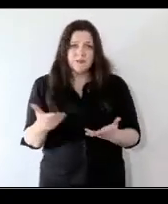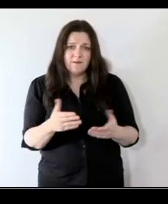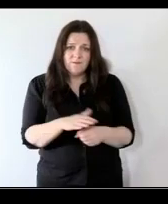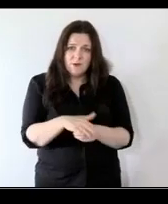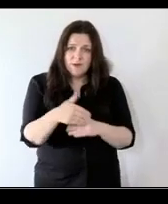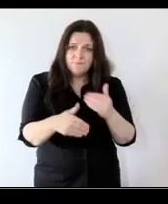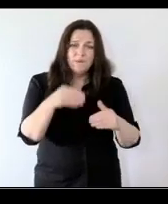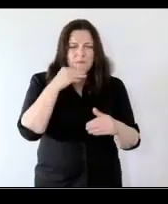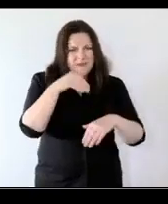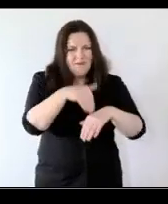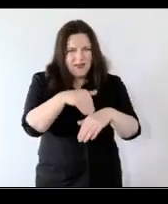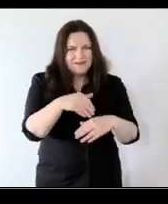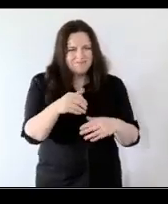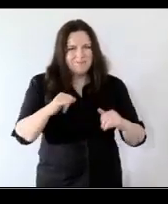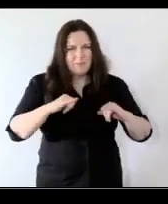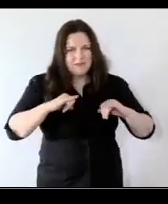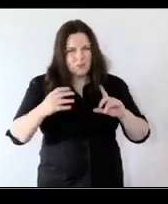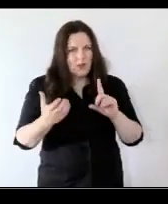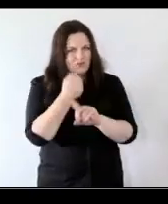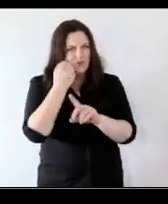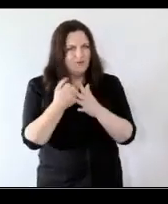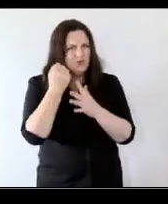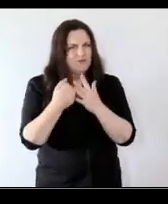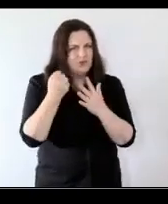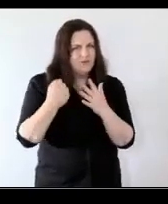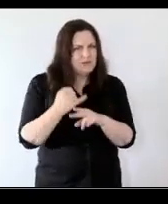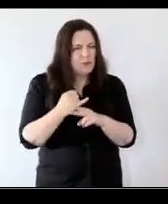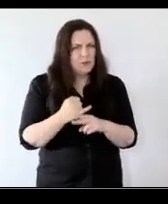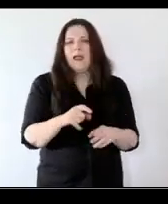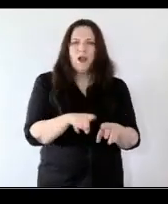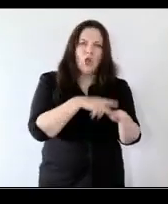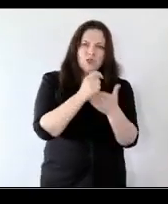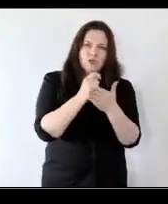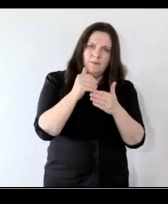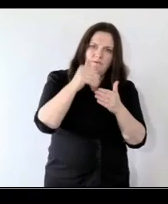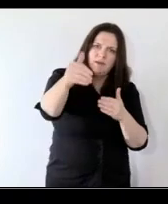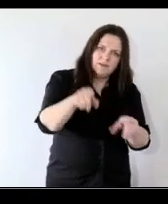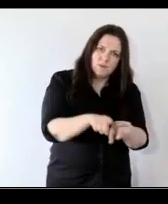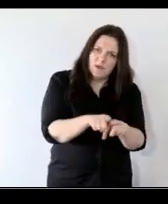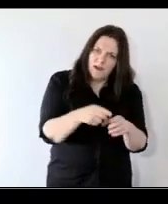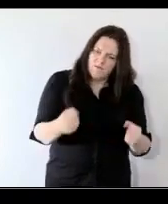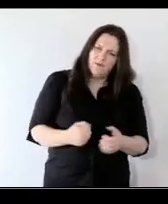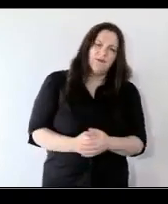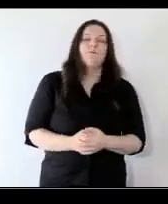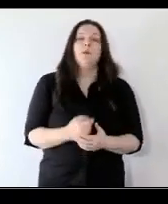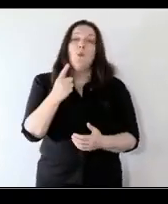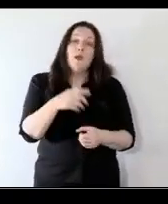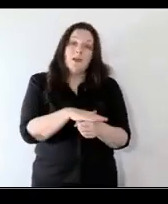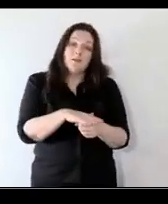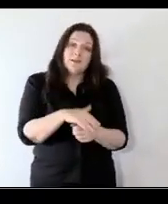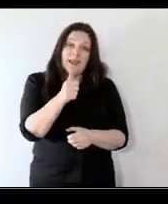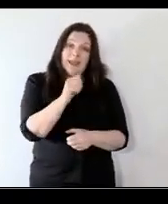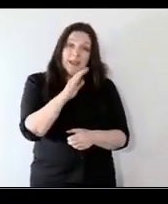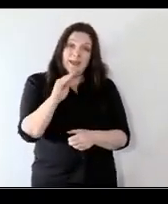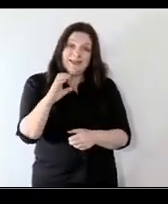will then impact on their ability to really achieve within school and obviously a long-term impact on that so one of the areas of work the ABC